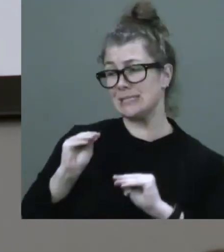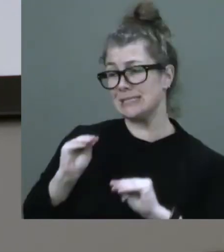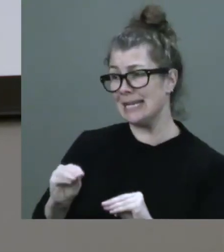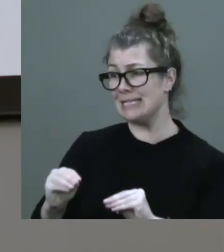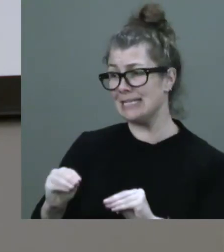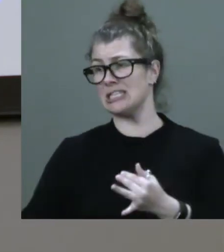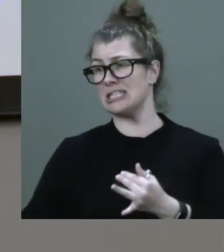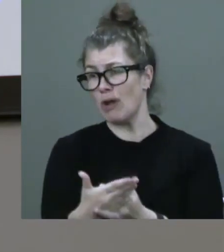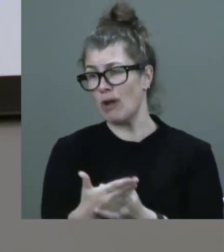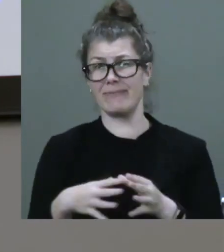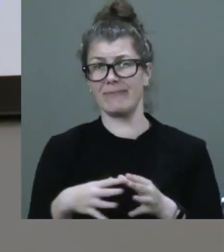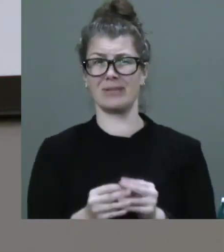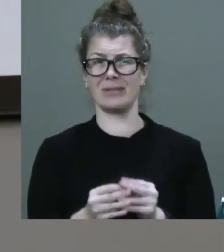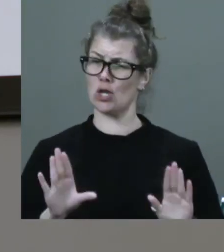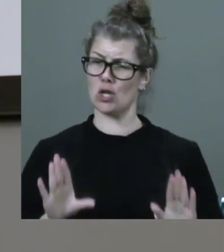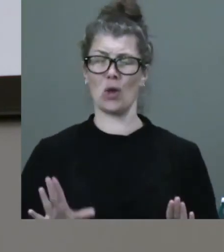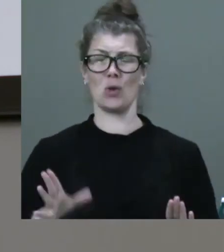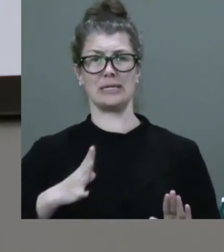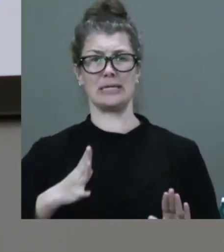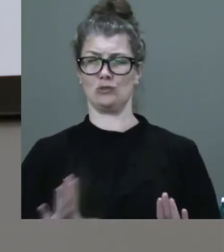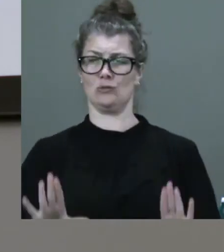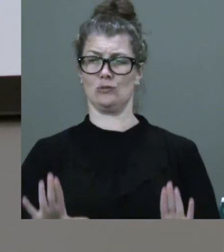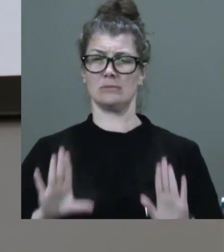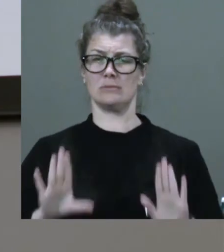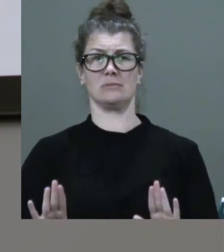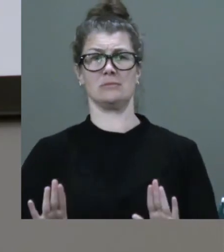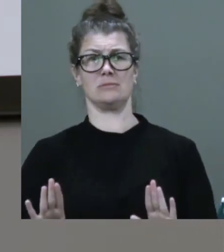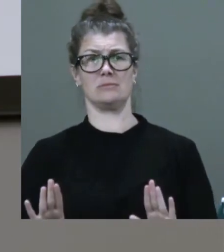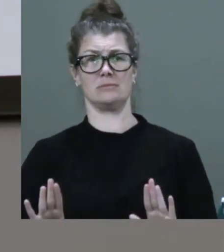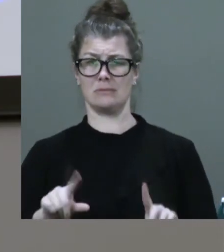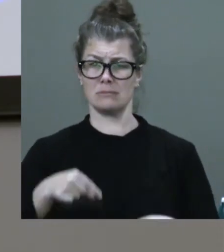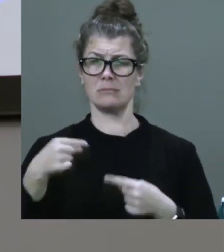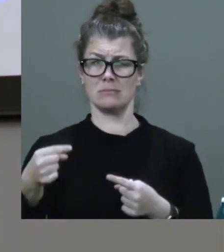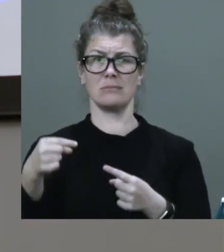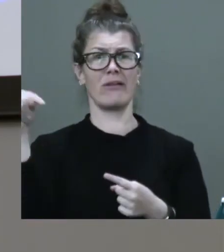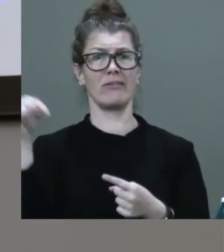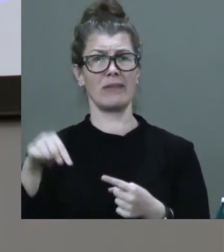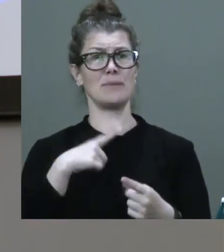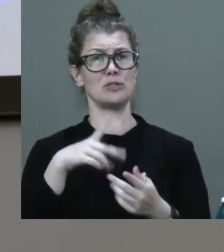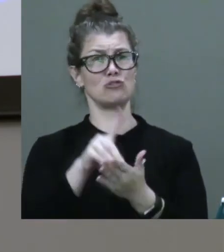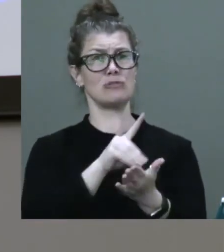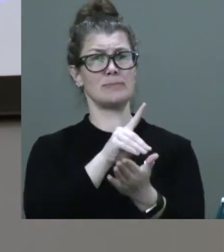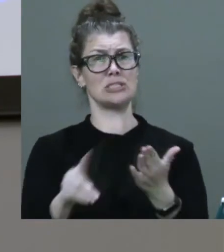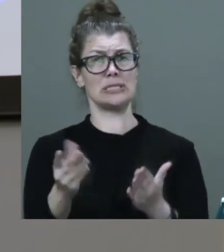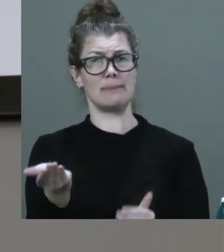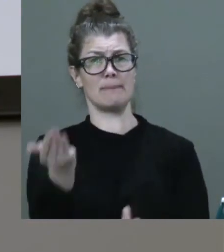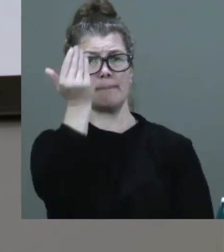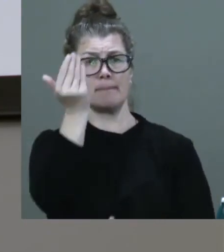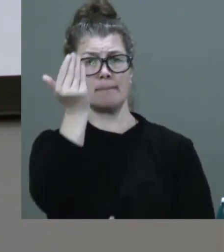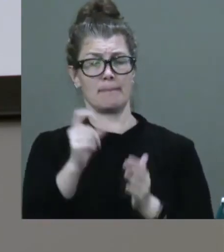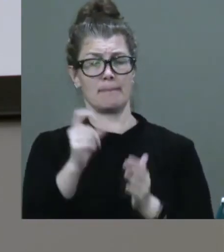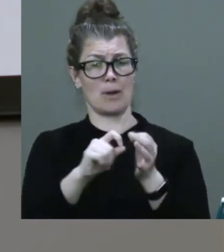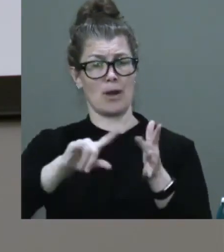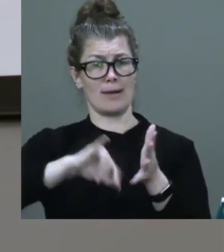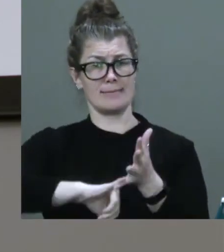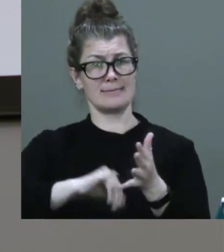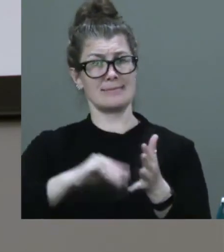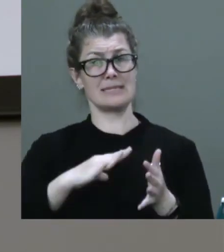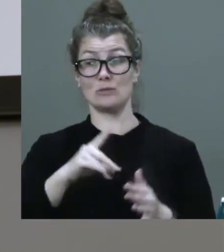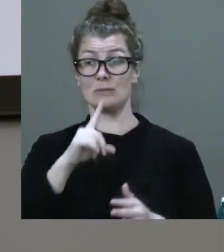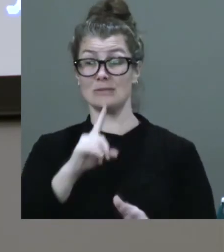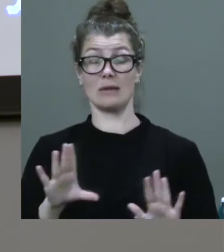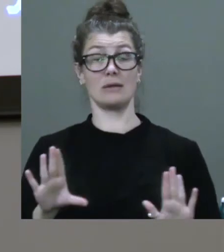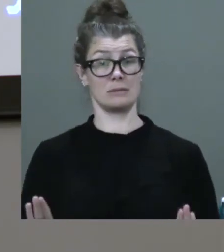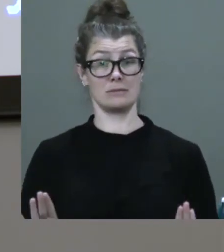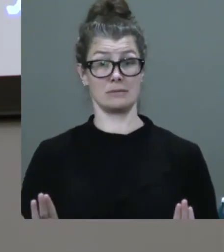things. And we need to confront that as the discriminatory bias that it is and really and clearly say it don't